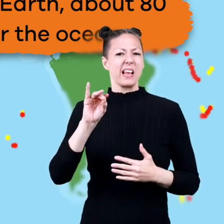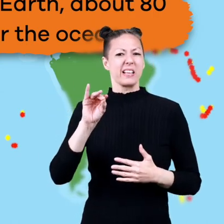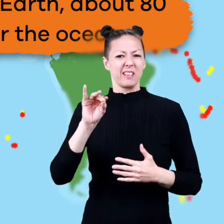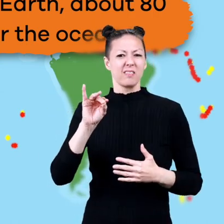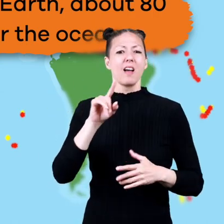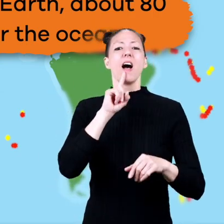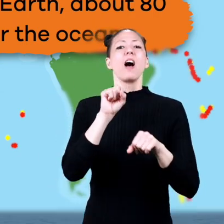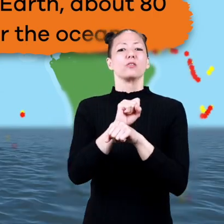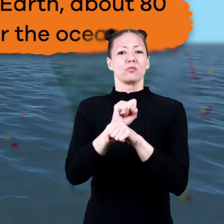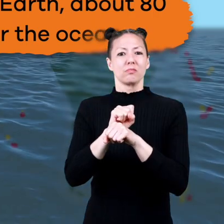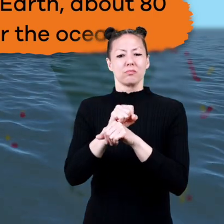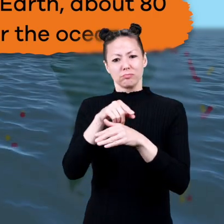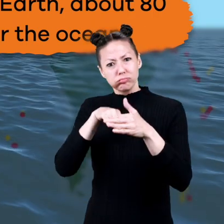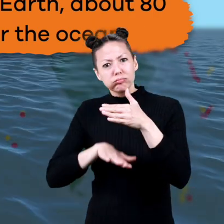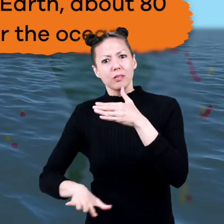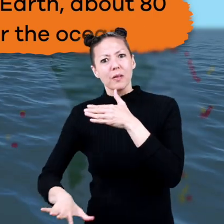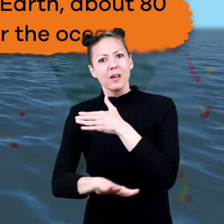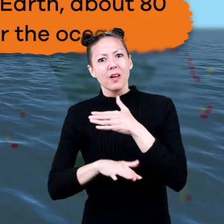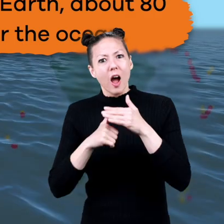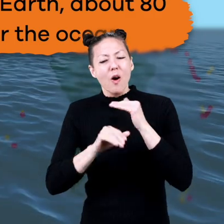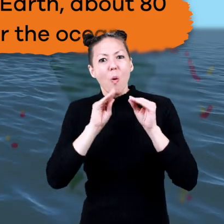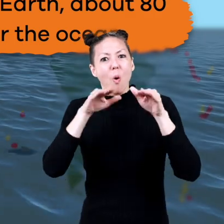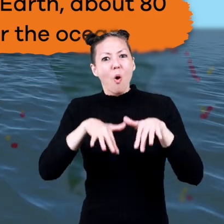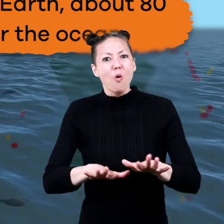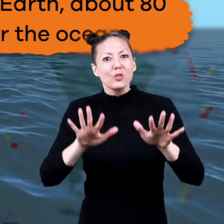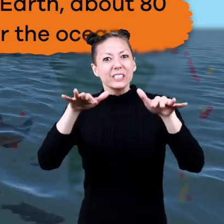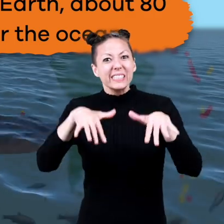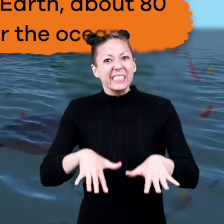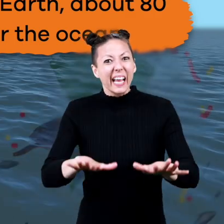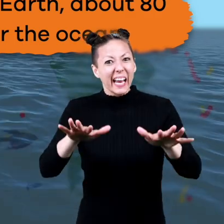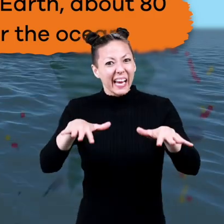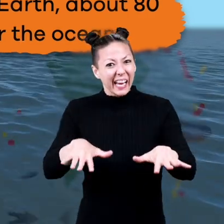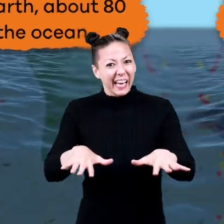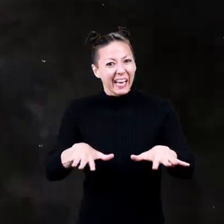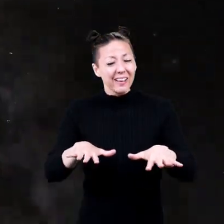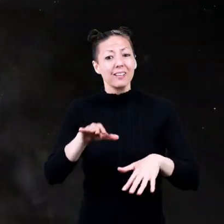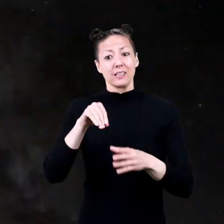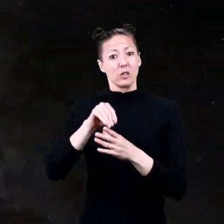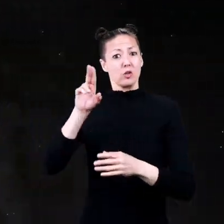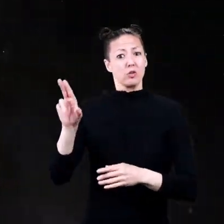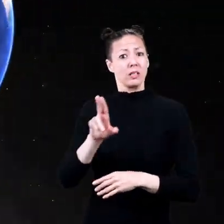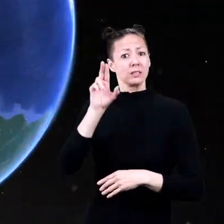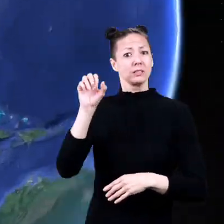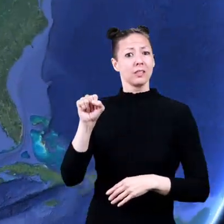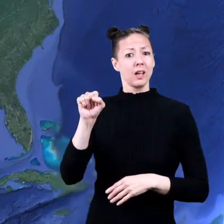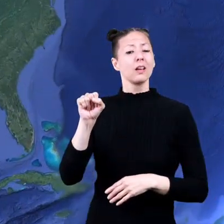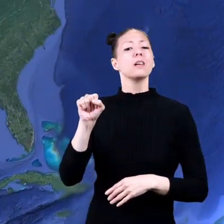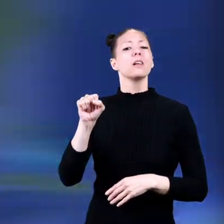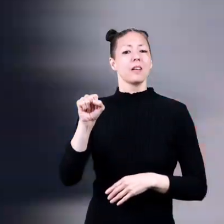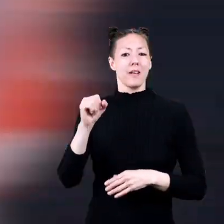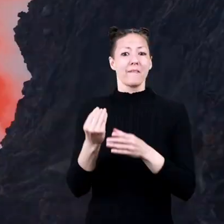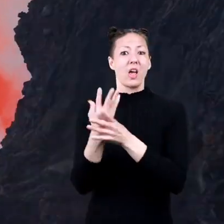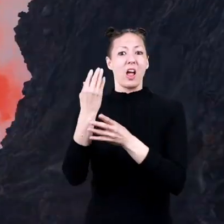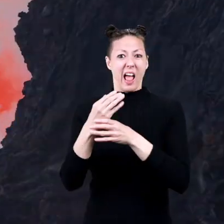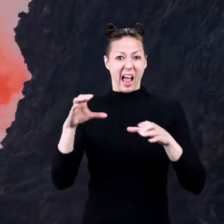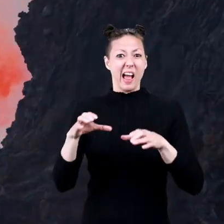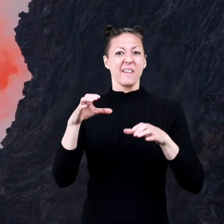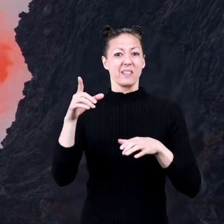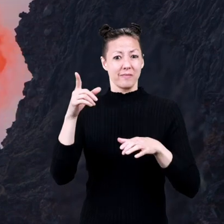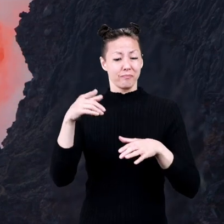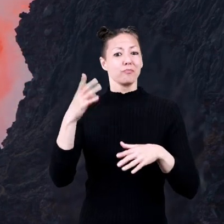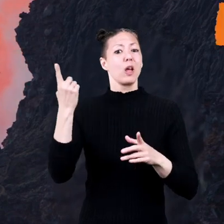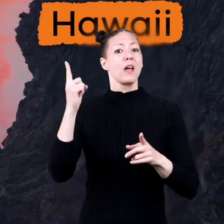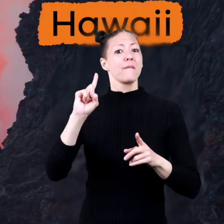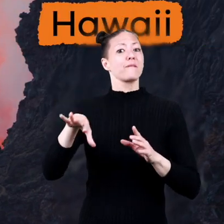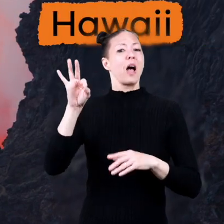80 of them are actually located under the ocean in the united states active volcanoes